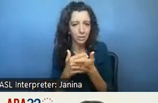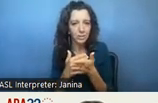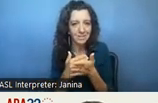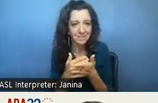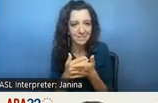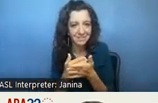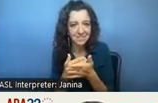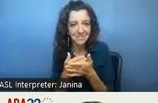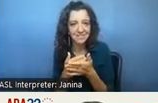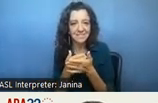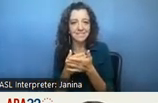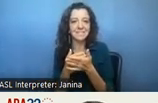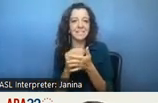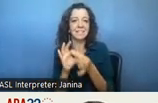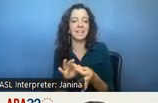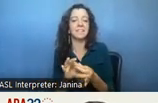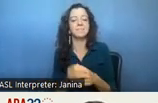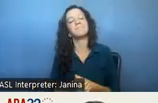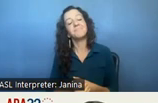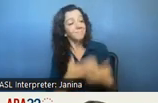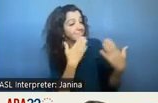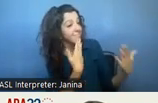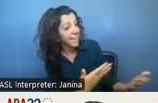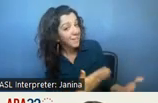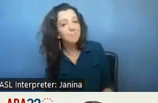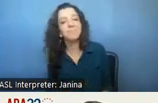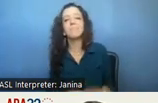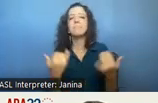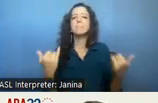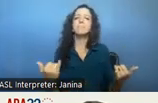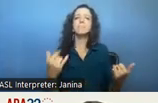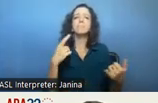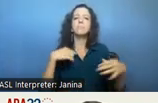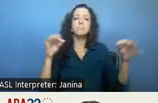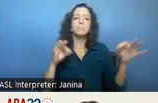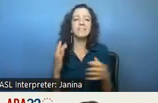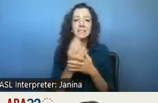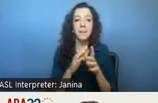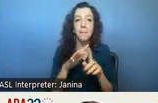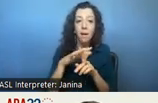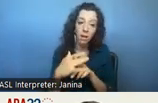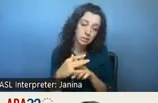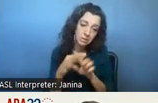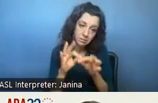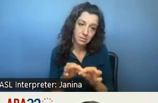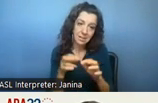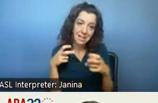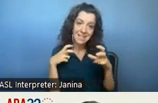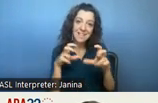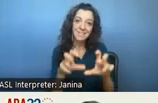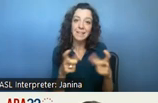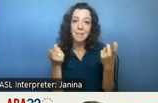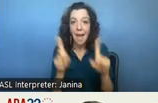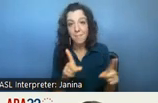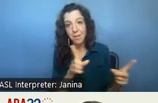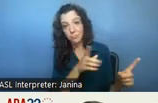so much mark and thank you to everybody for joining us today what i'm going to provide right now is kind of a context of the investments that have been made to